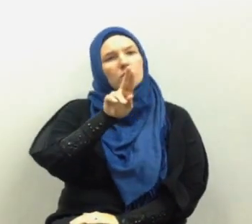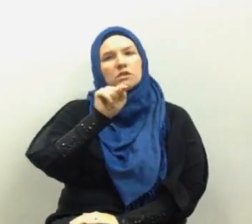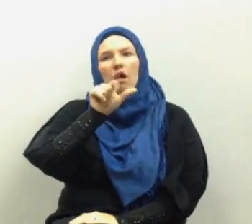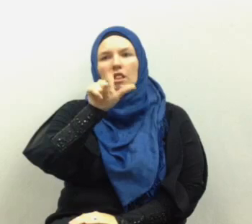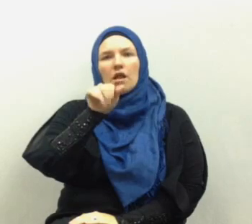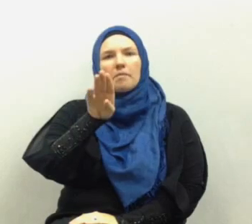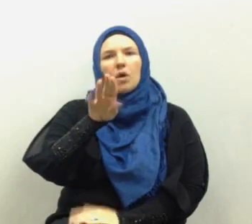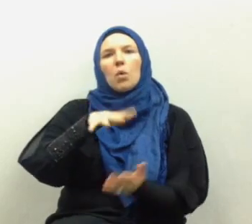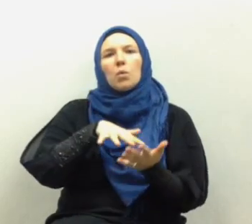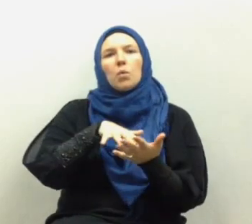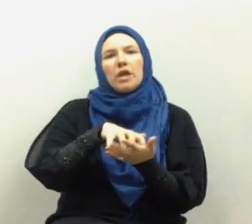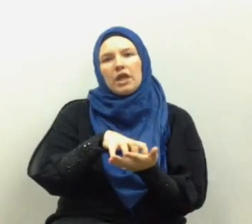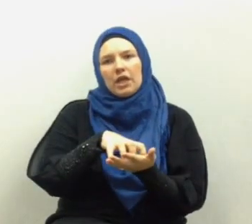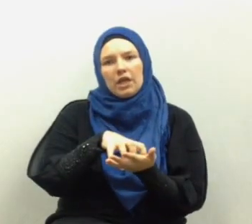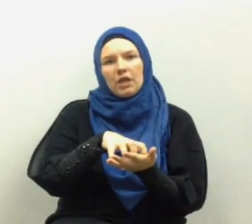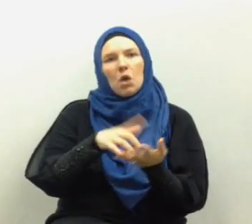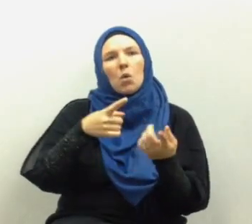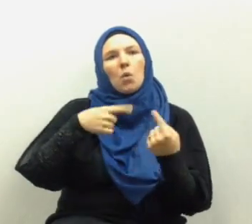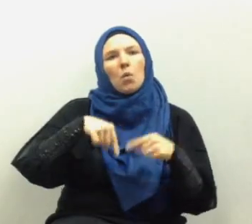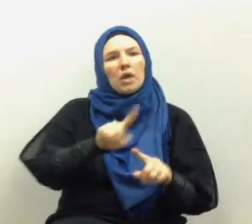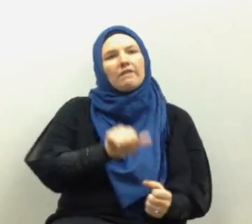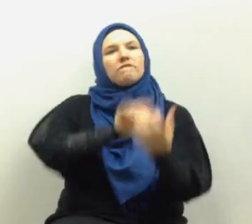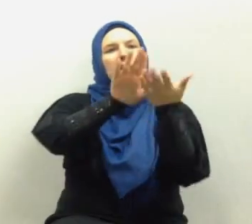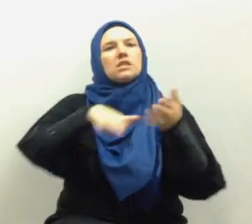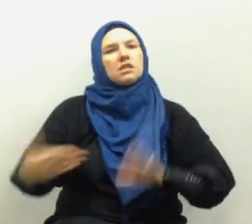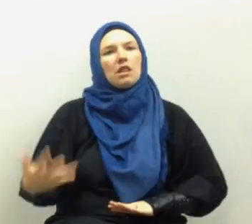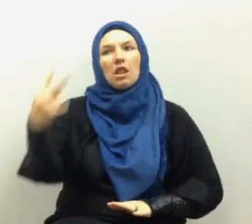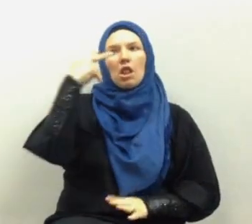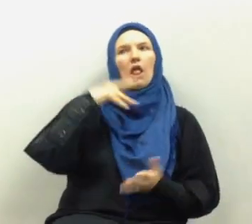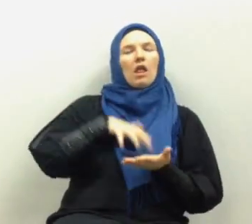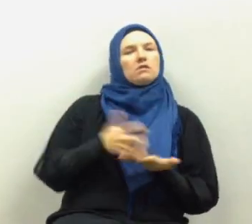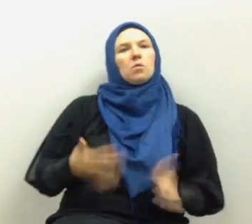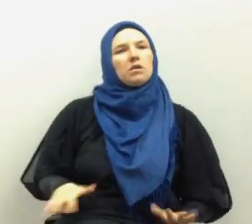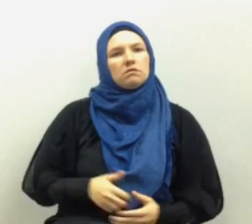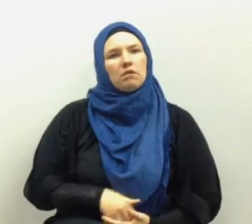talib weakened when he faced his death